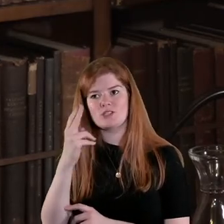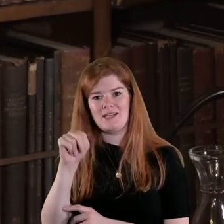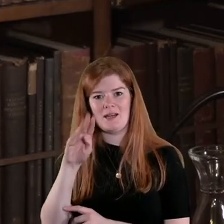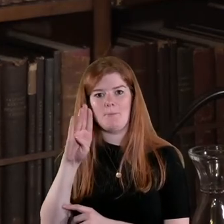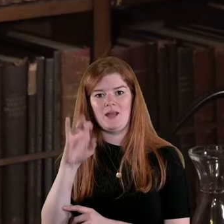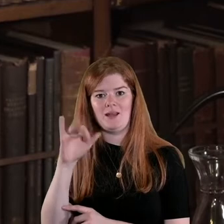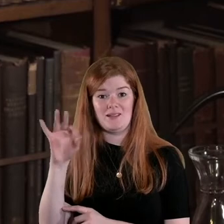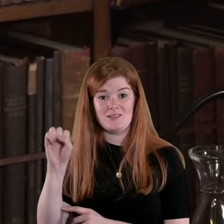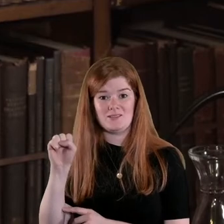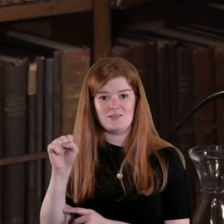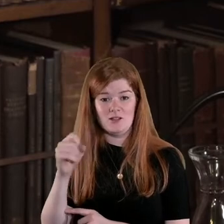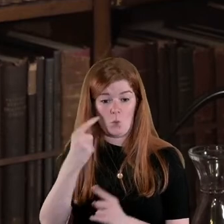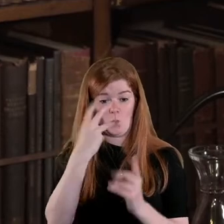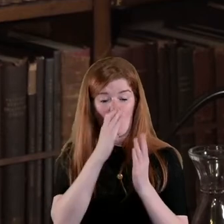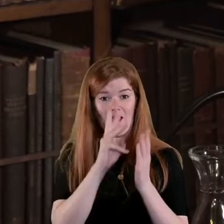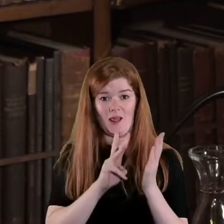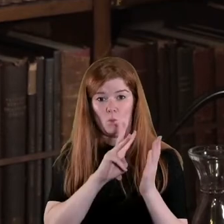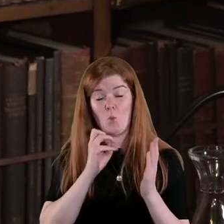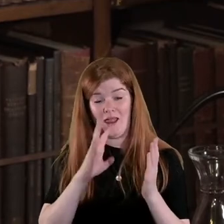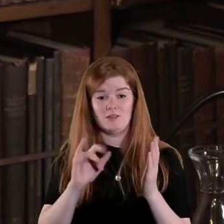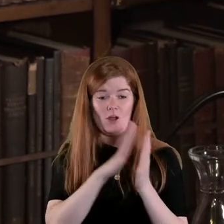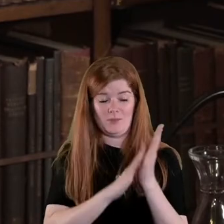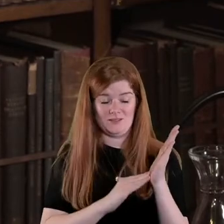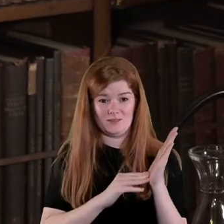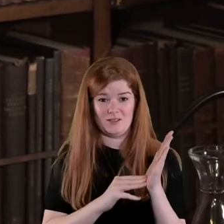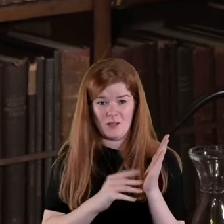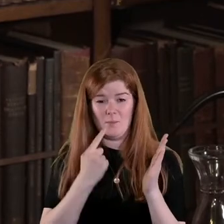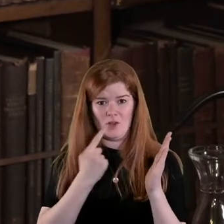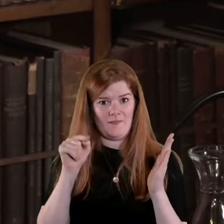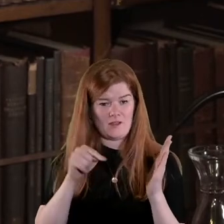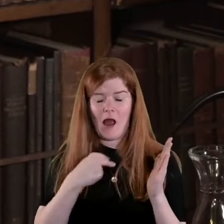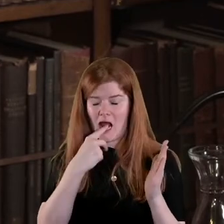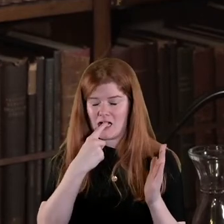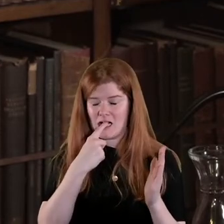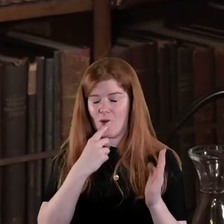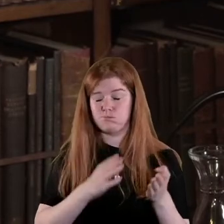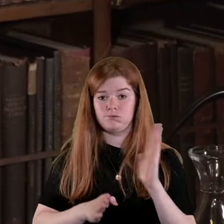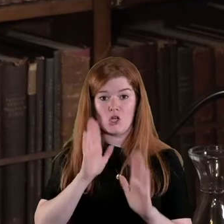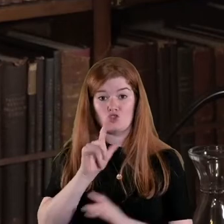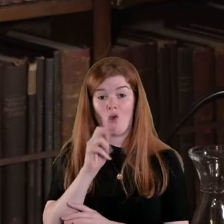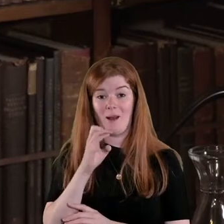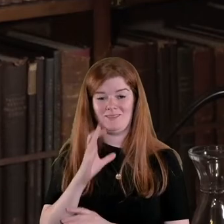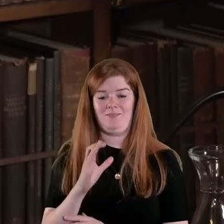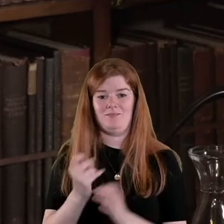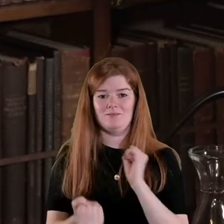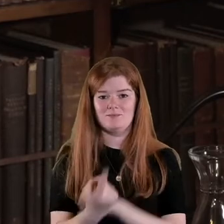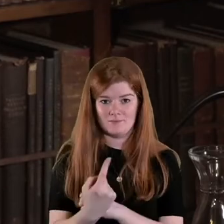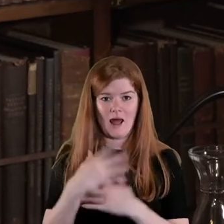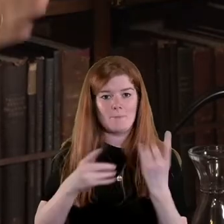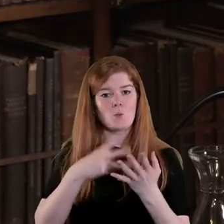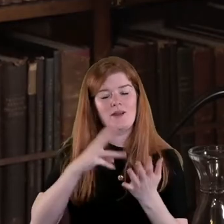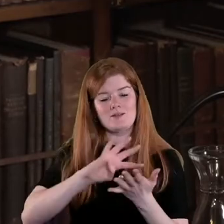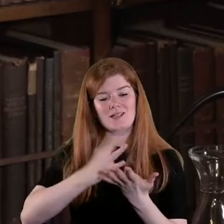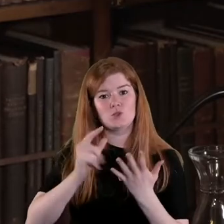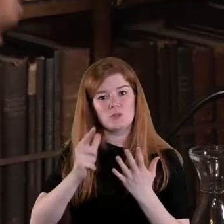case again a really traumatic incident that occurred in 1922